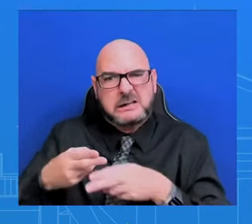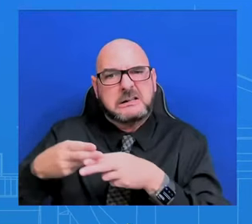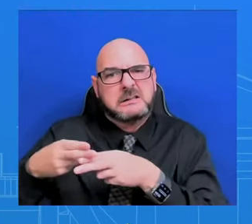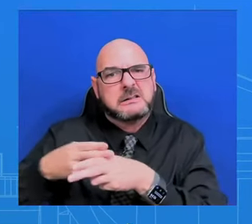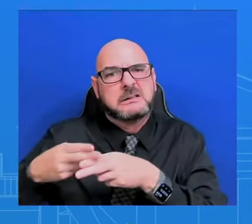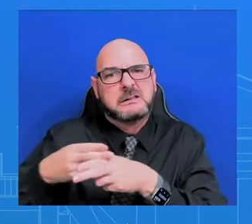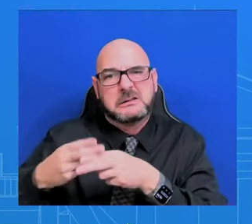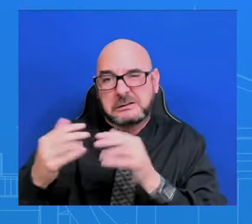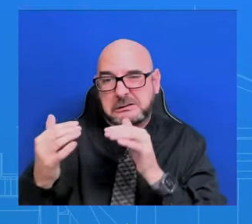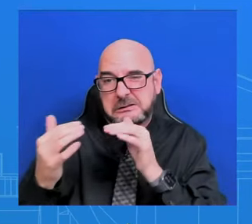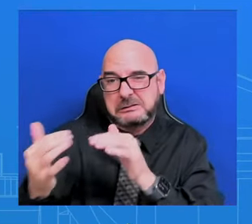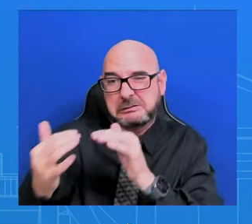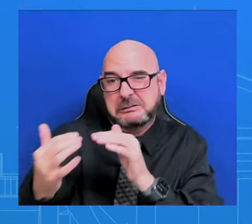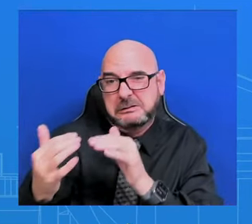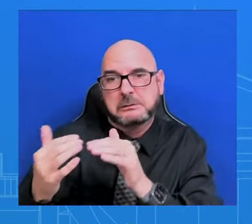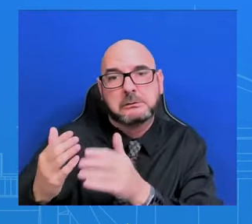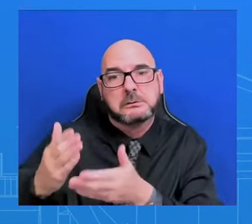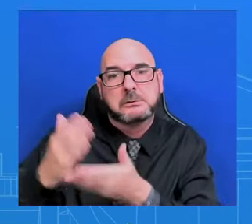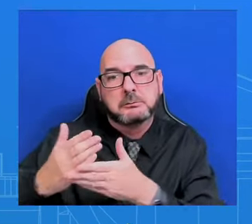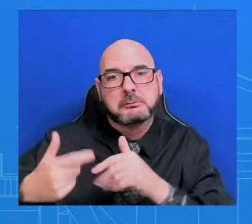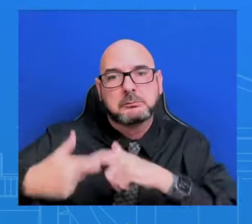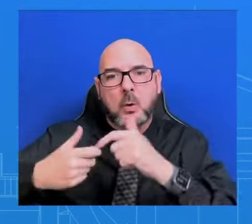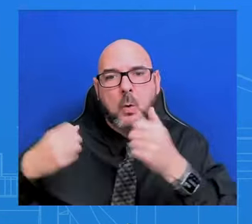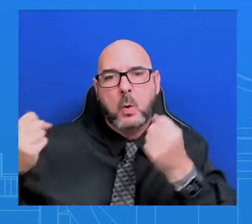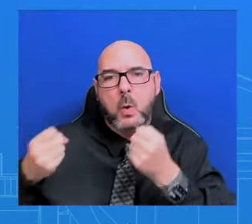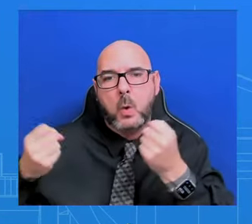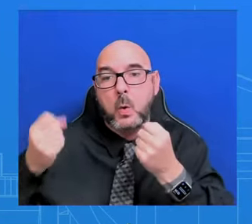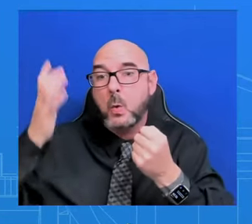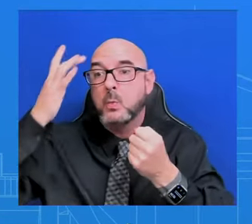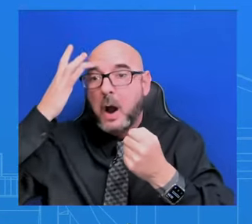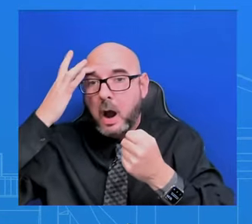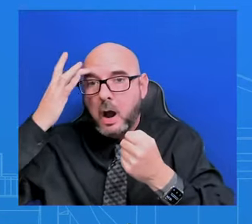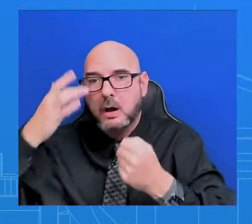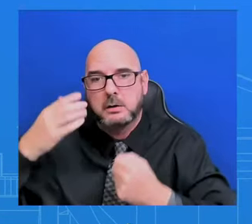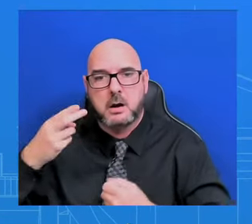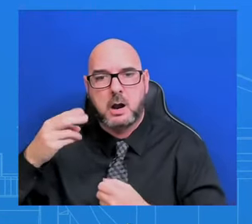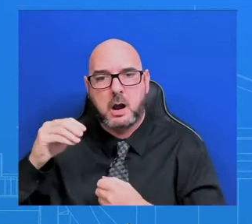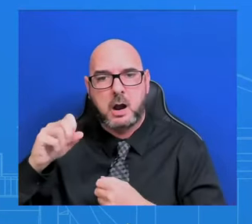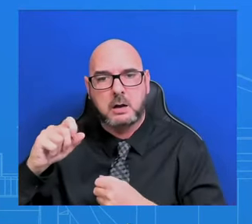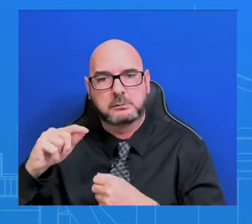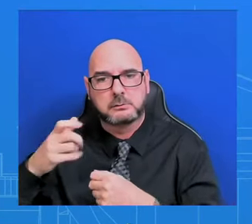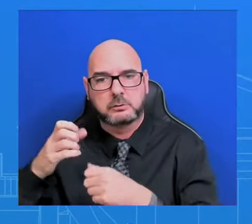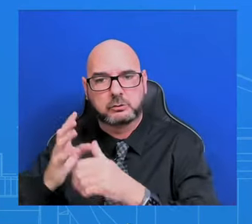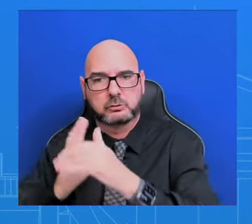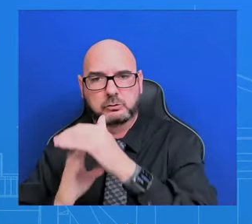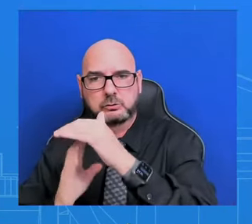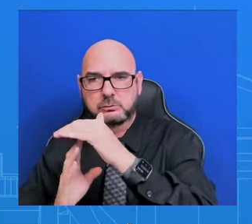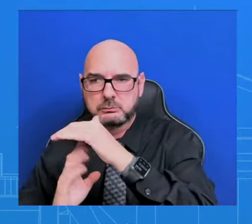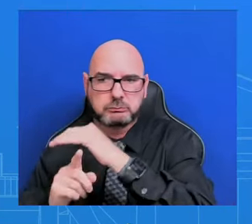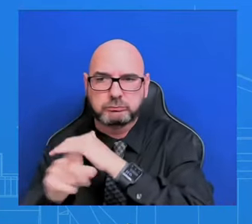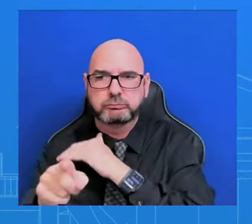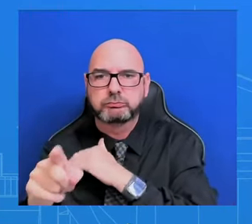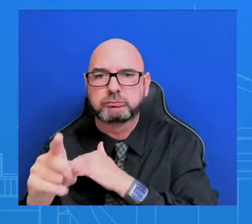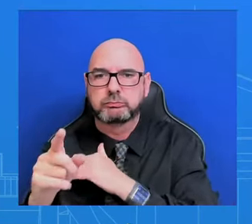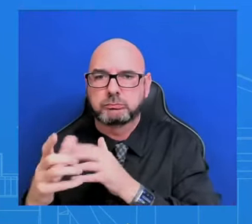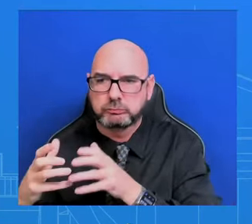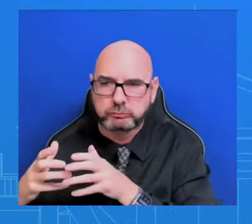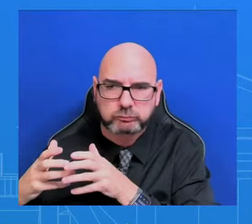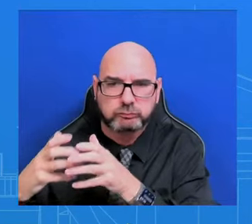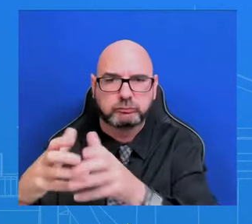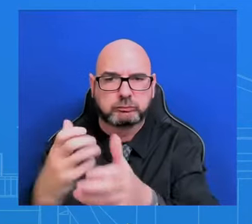deal about a two-month pause to release all the hostages and the bodies of civilians and soldiers.